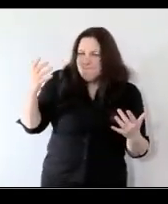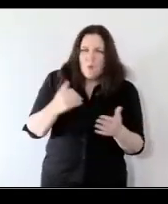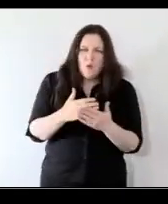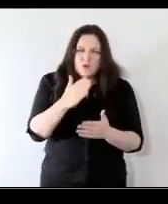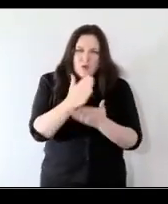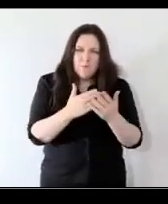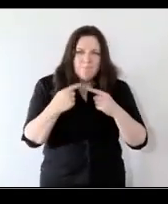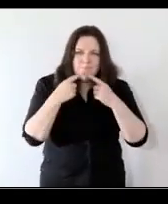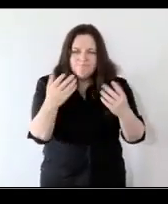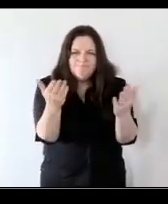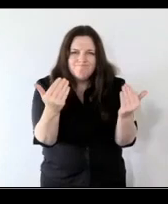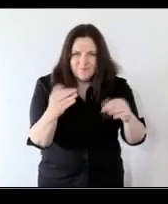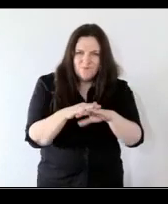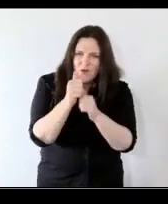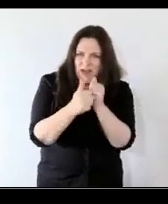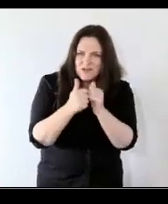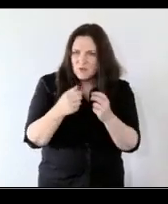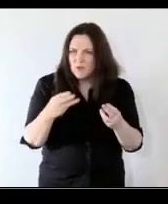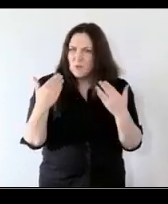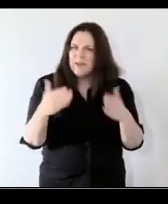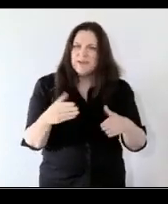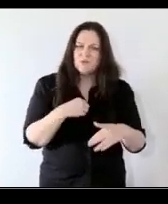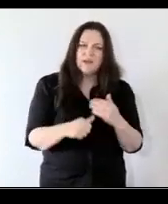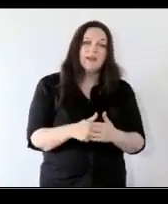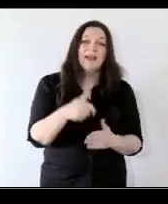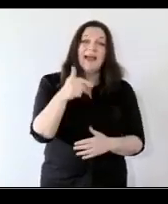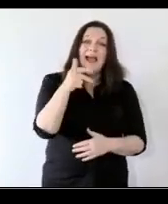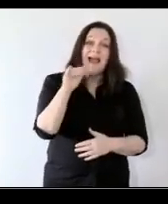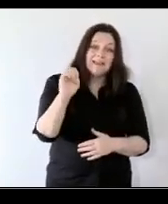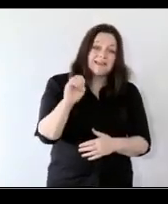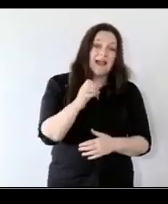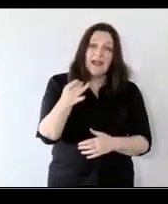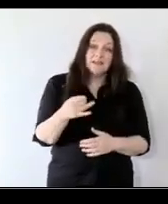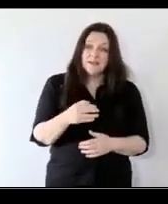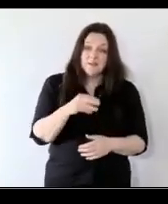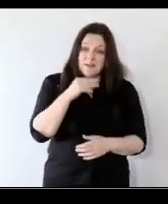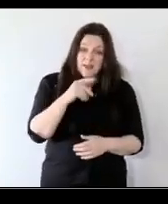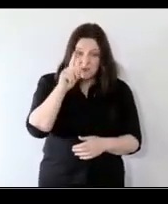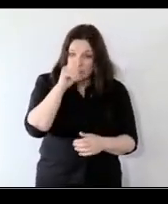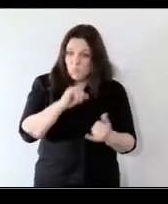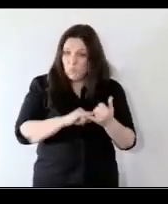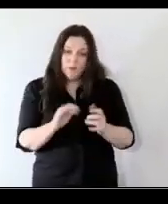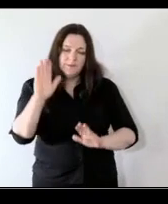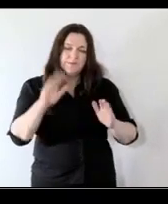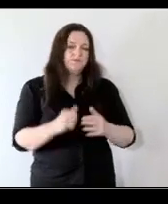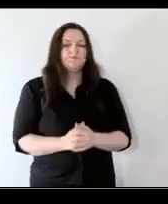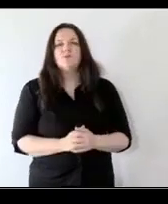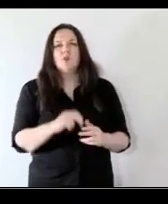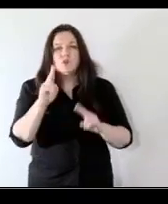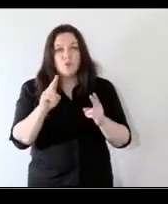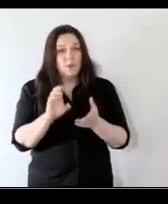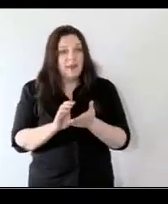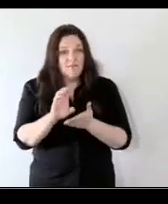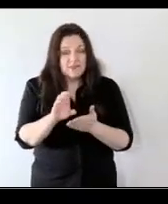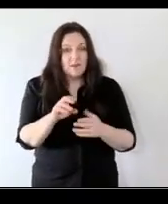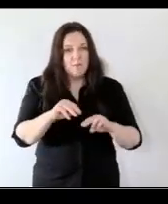everybody with today and alice uh asks and so put your hand up for this one but alice asks should we be investing and